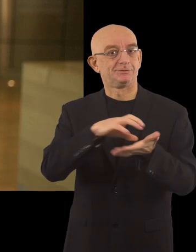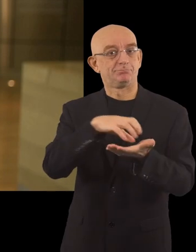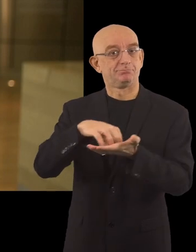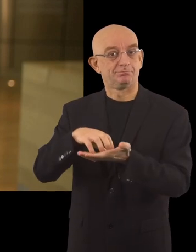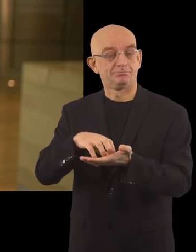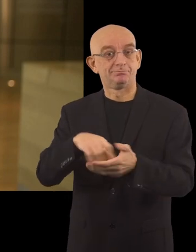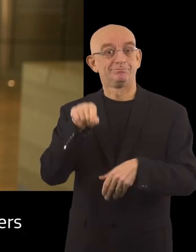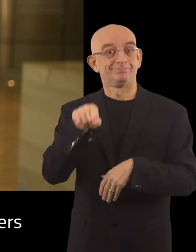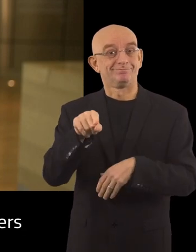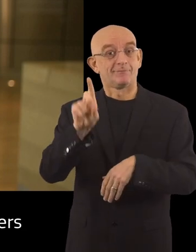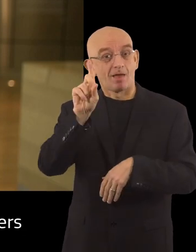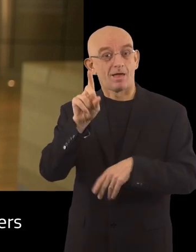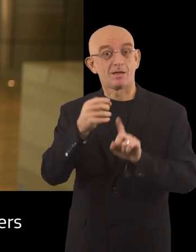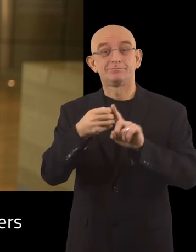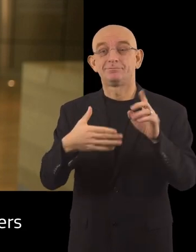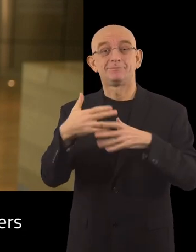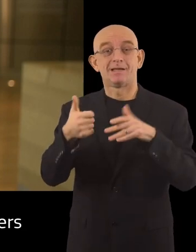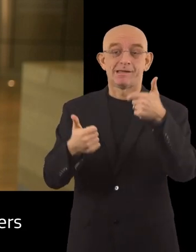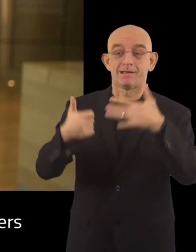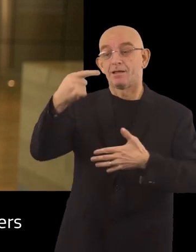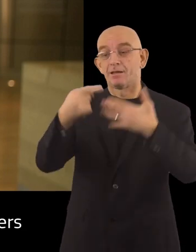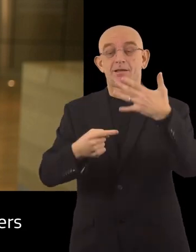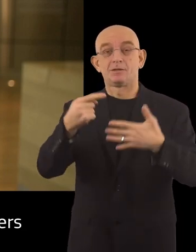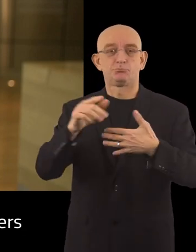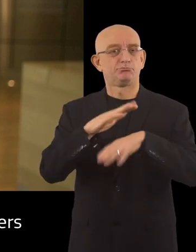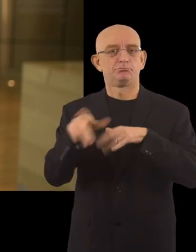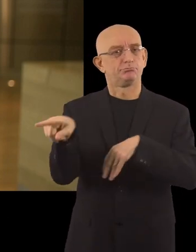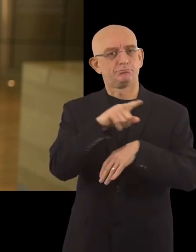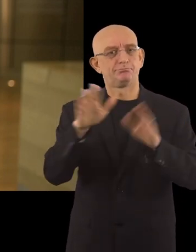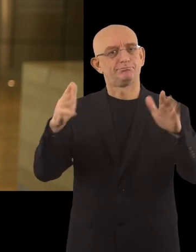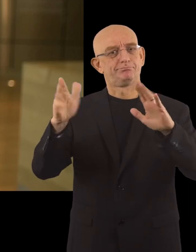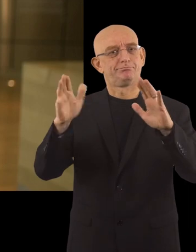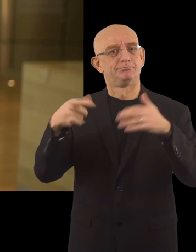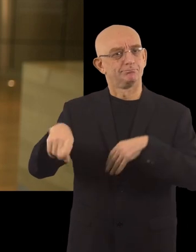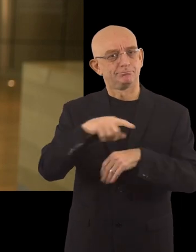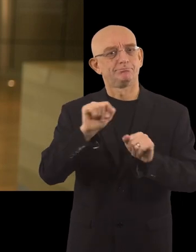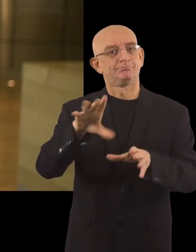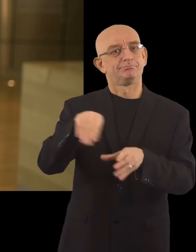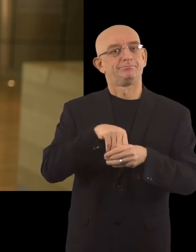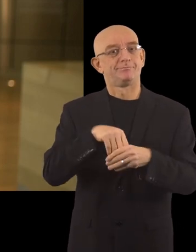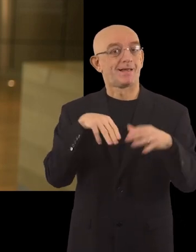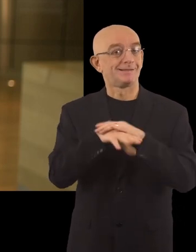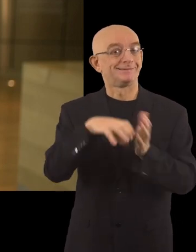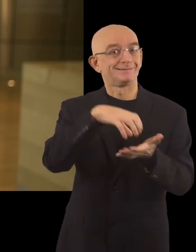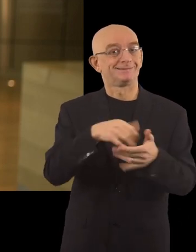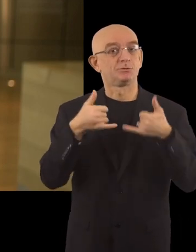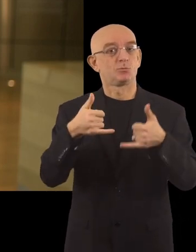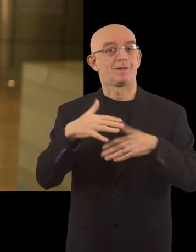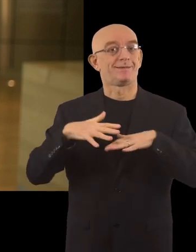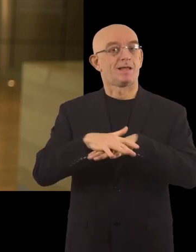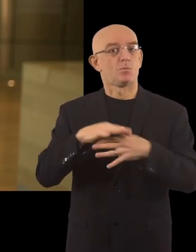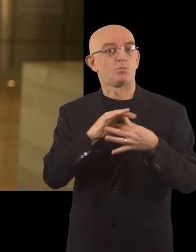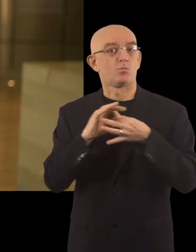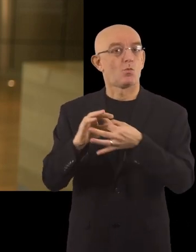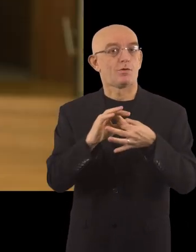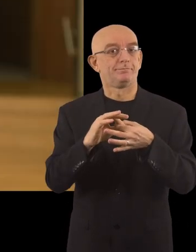shortlisted. No matter your ranking, you are all winners and you will become members of the Access City Award